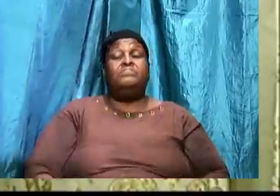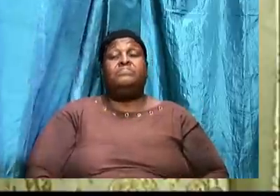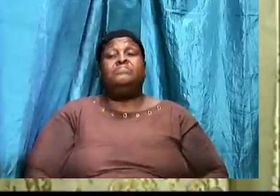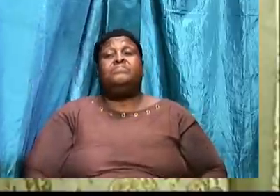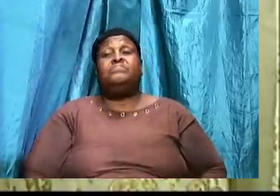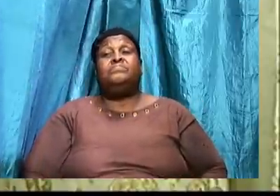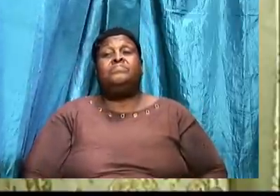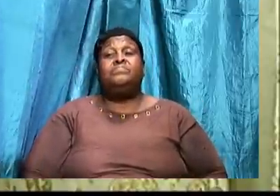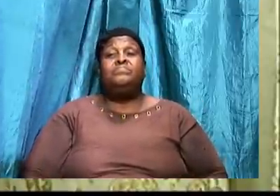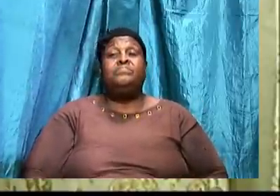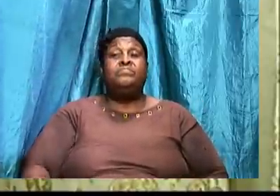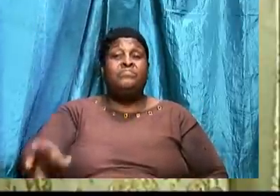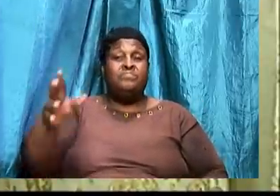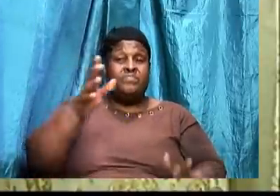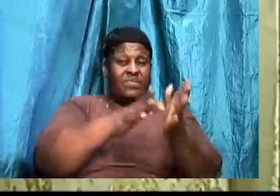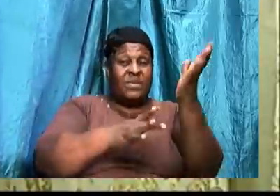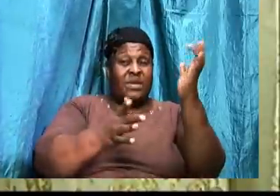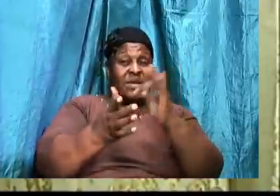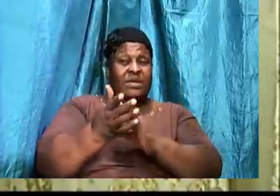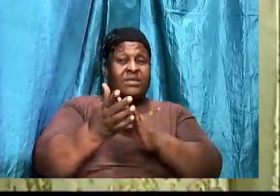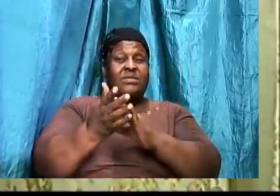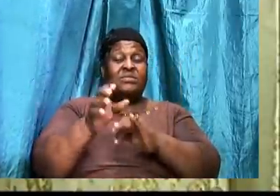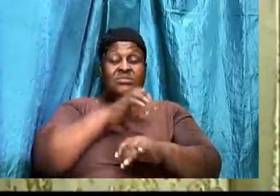If Jesus Christ went through.